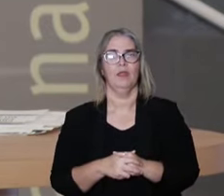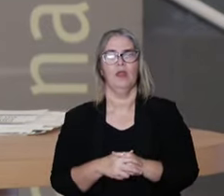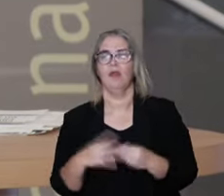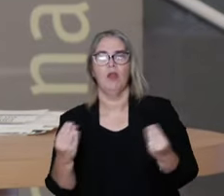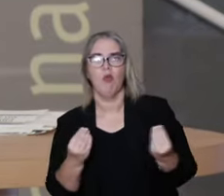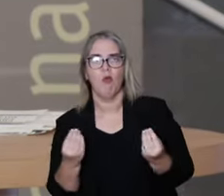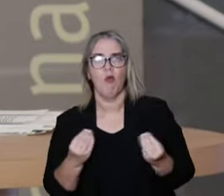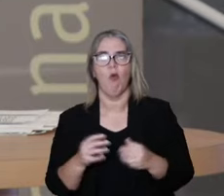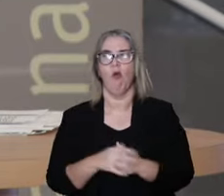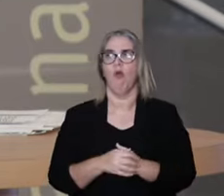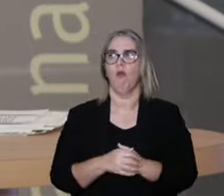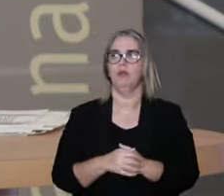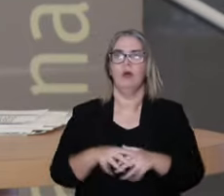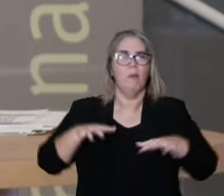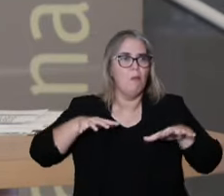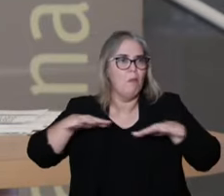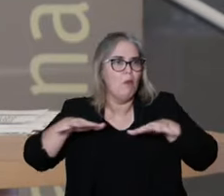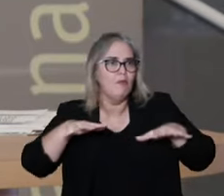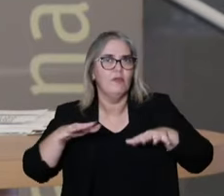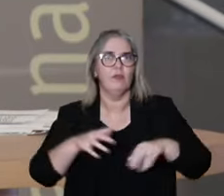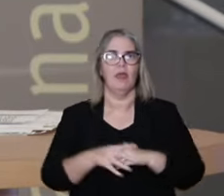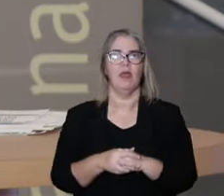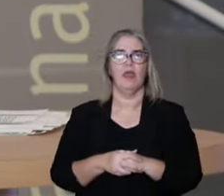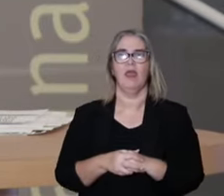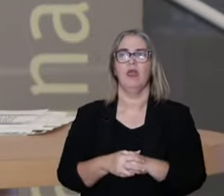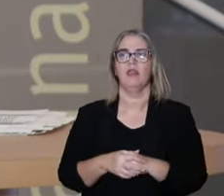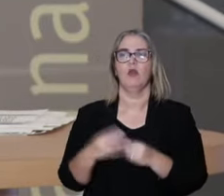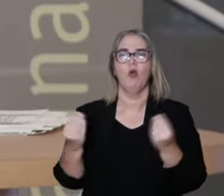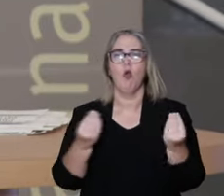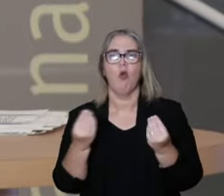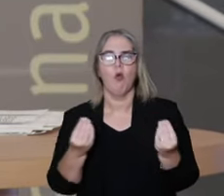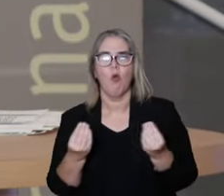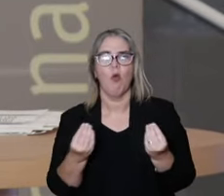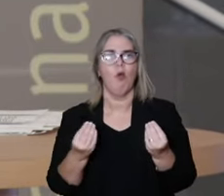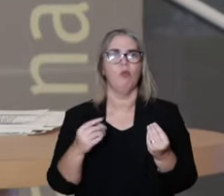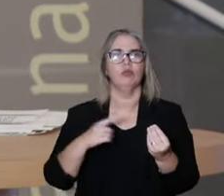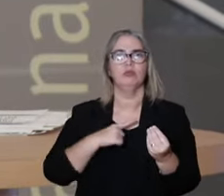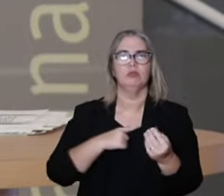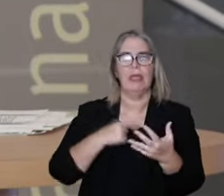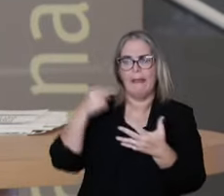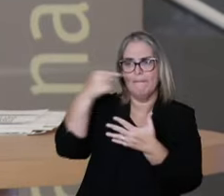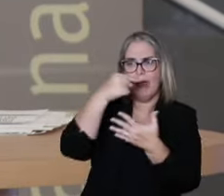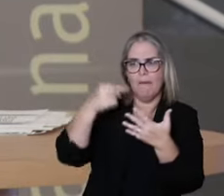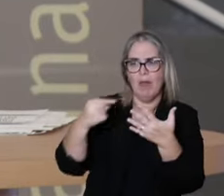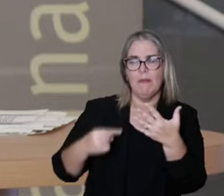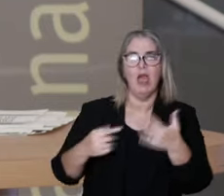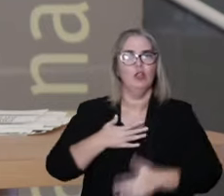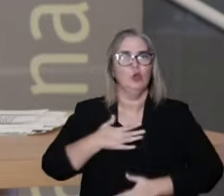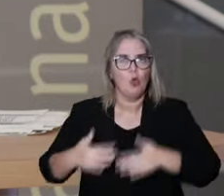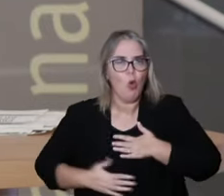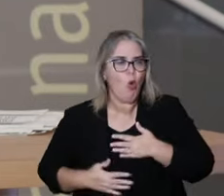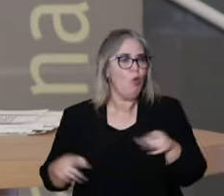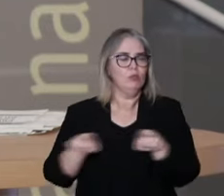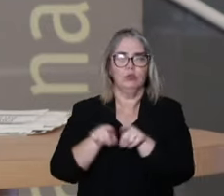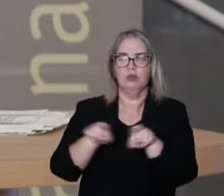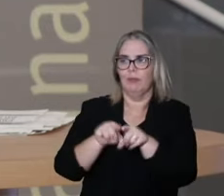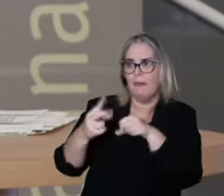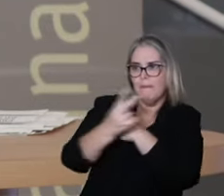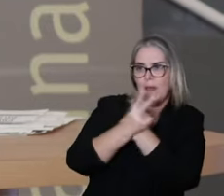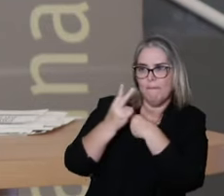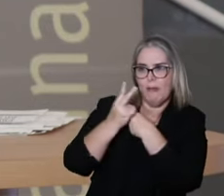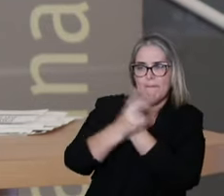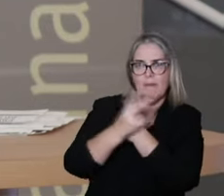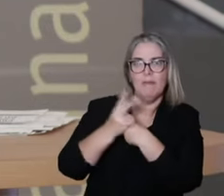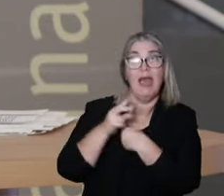meditation in movements like Tai Chi Chuan, self